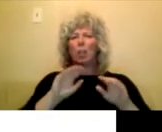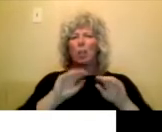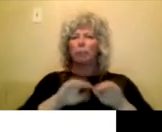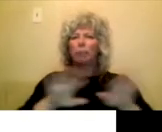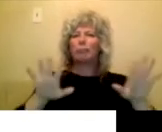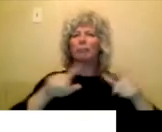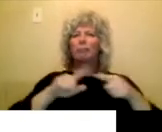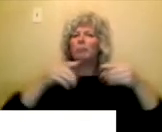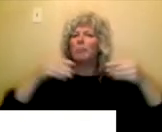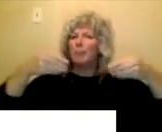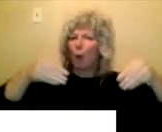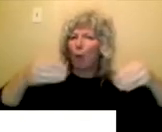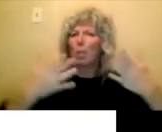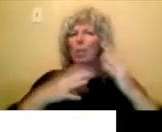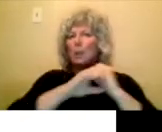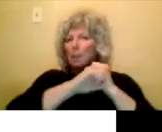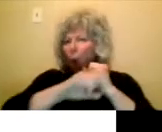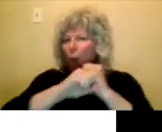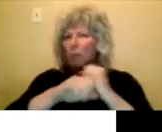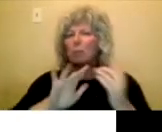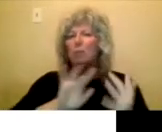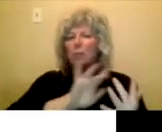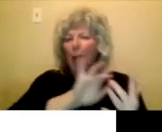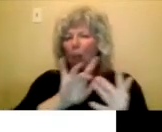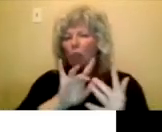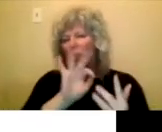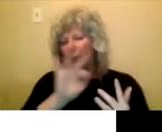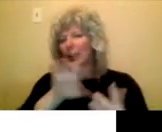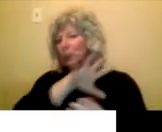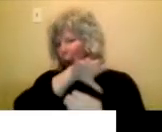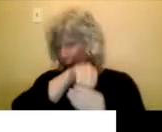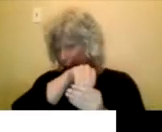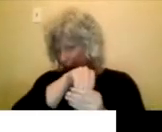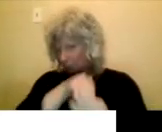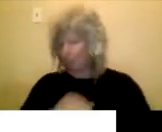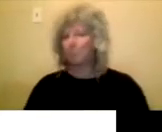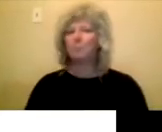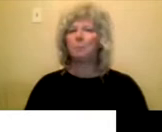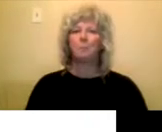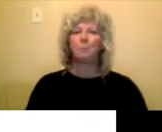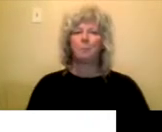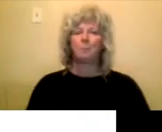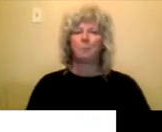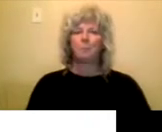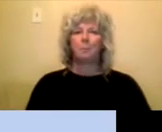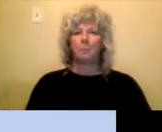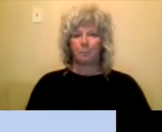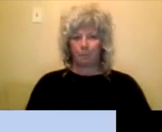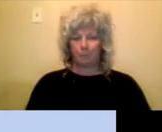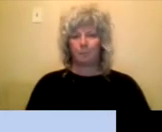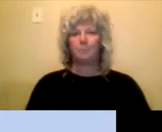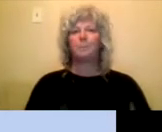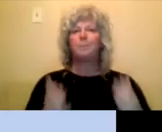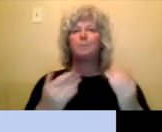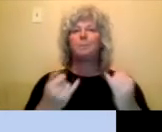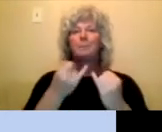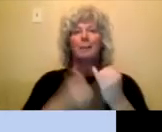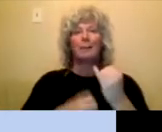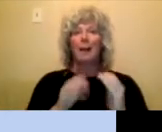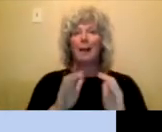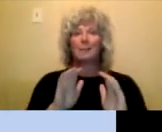outreach kind of fees or costs. And the last category is